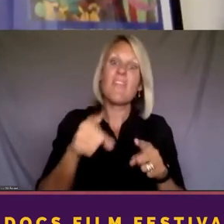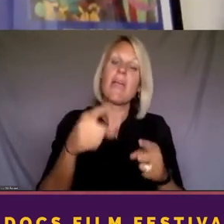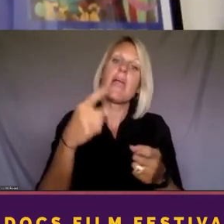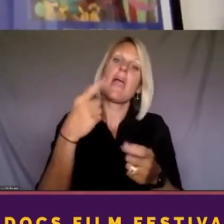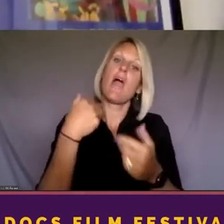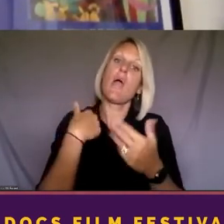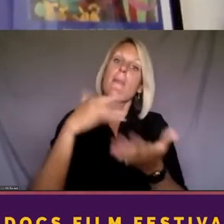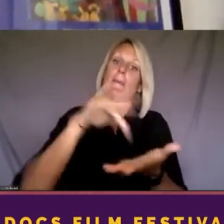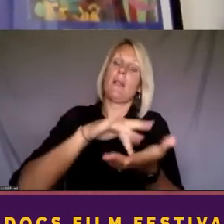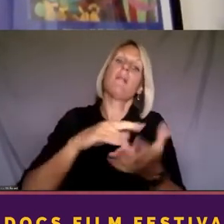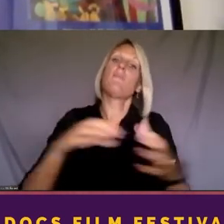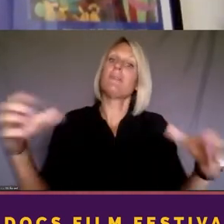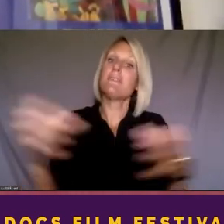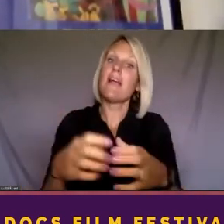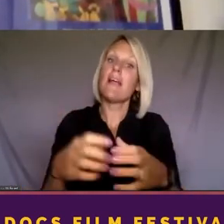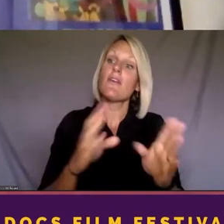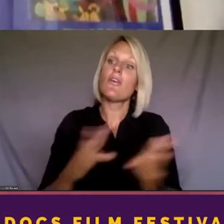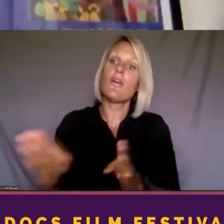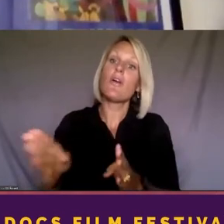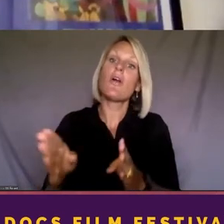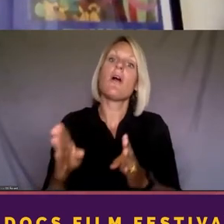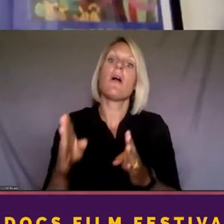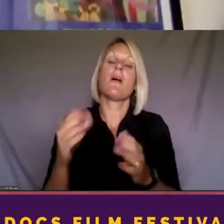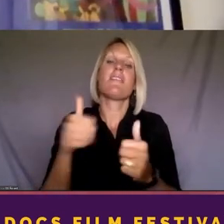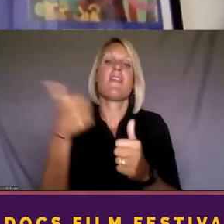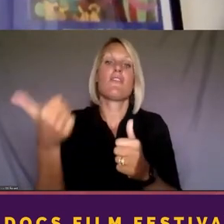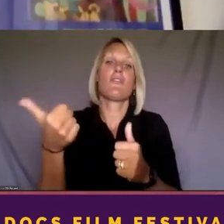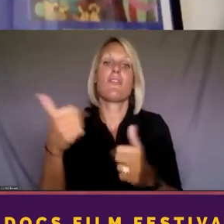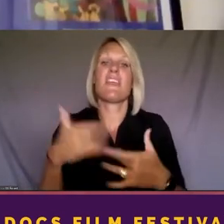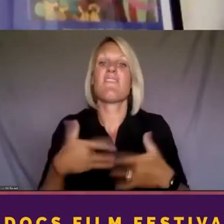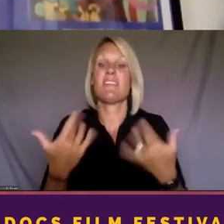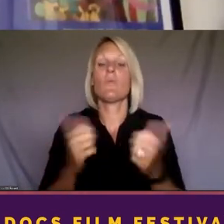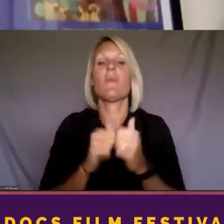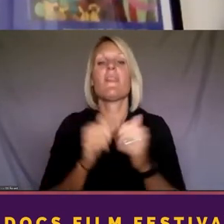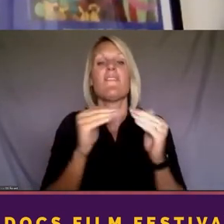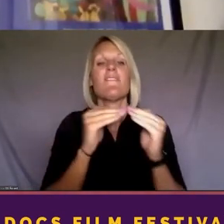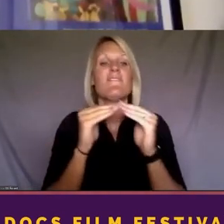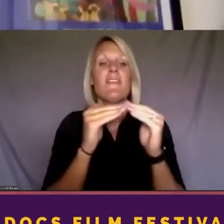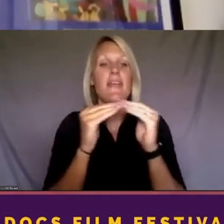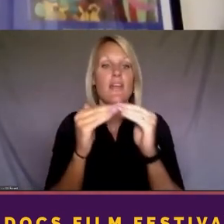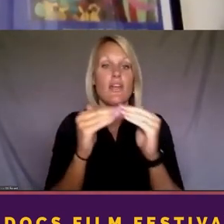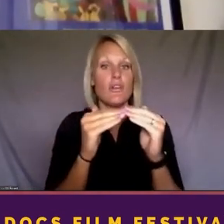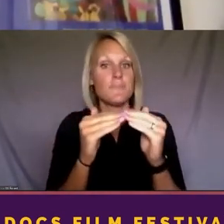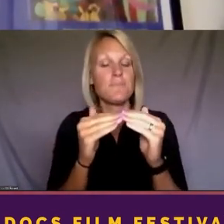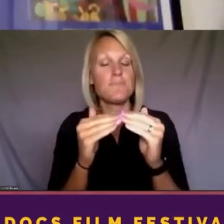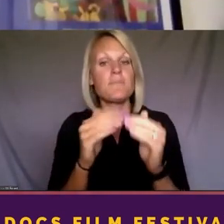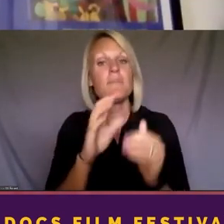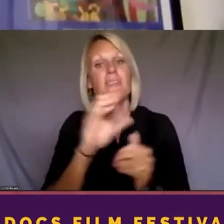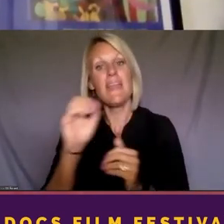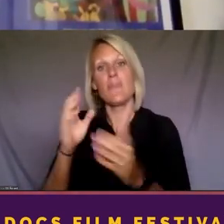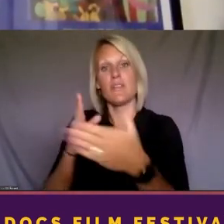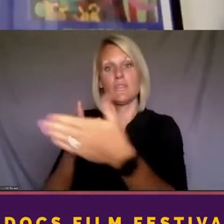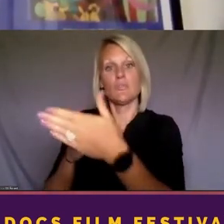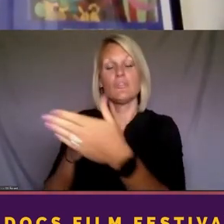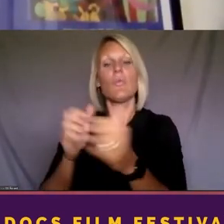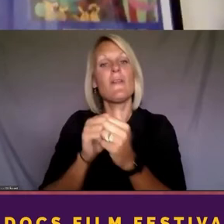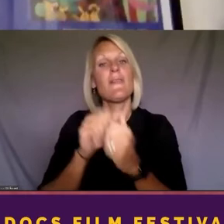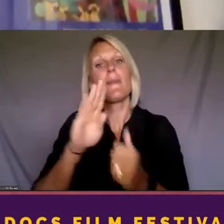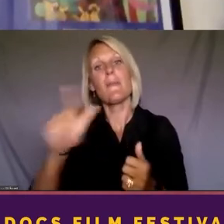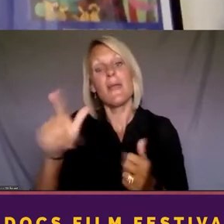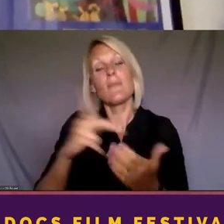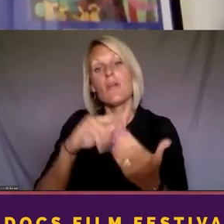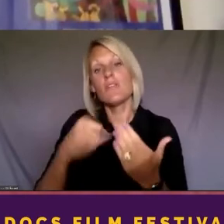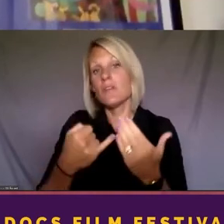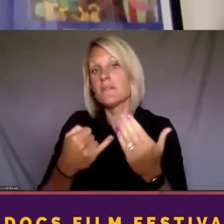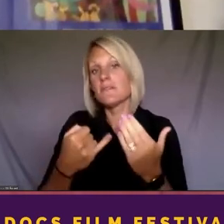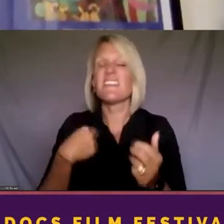together a forthcoming event with Fair and Just Prosecution in conversation with the Bail Project. And